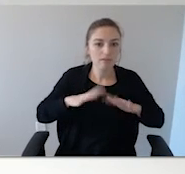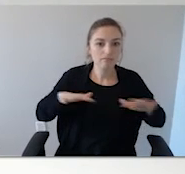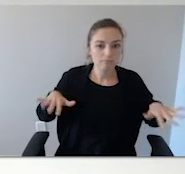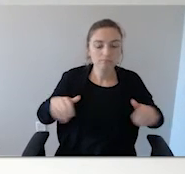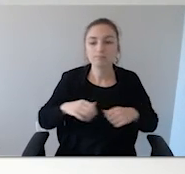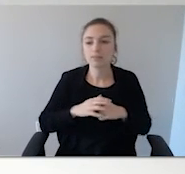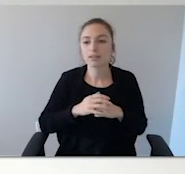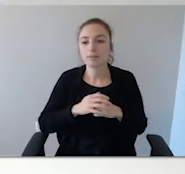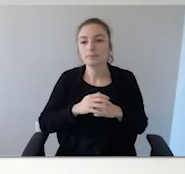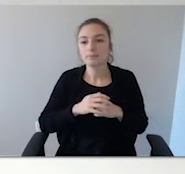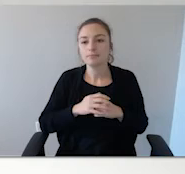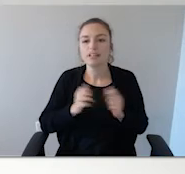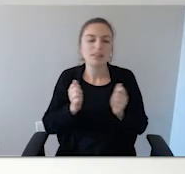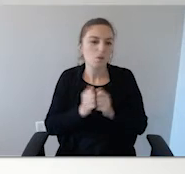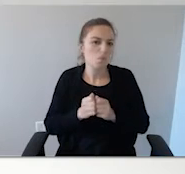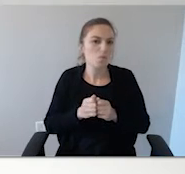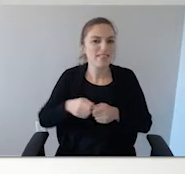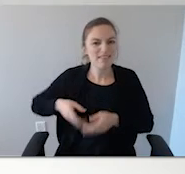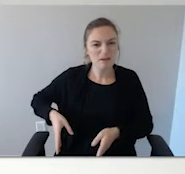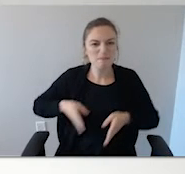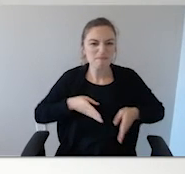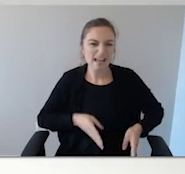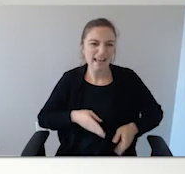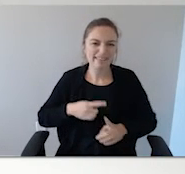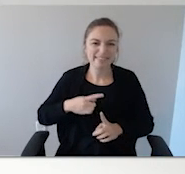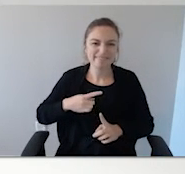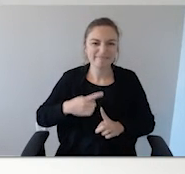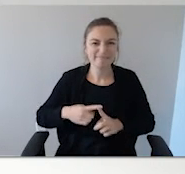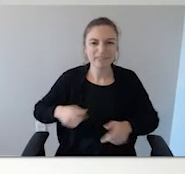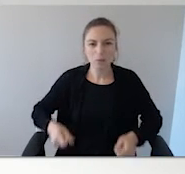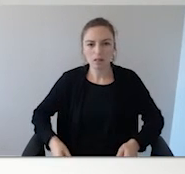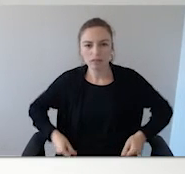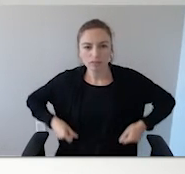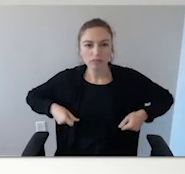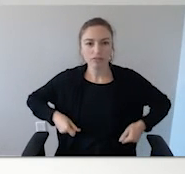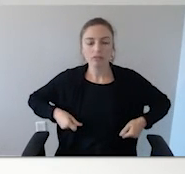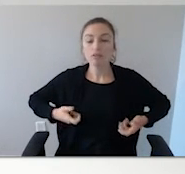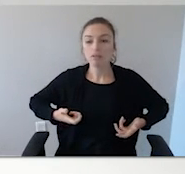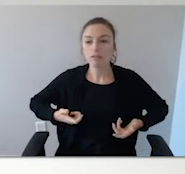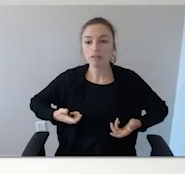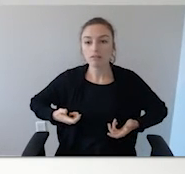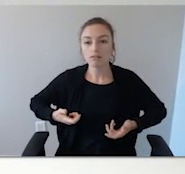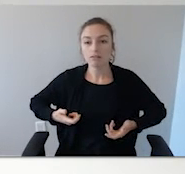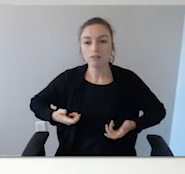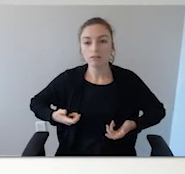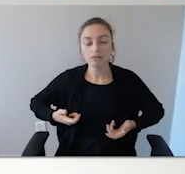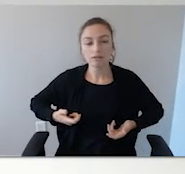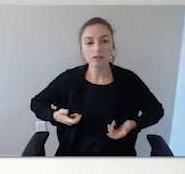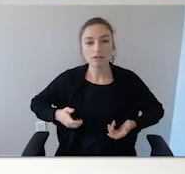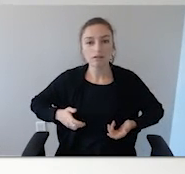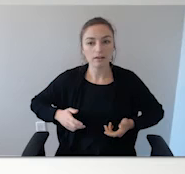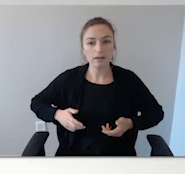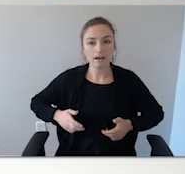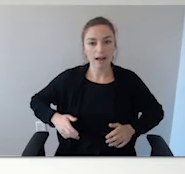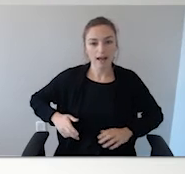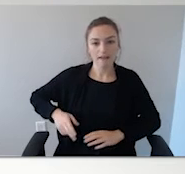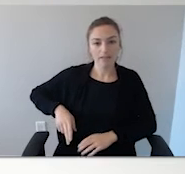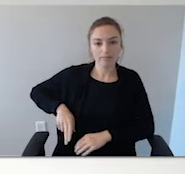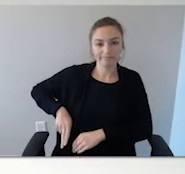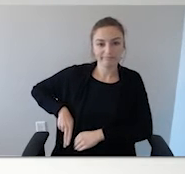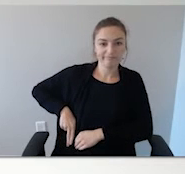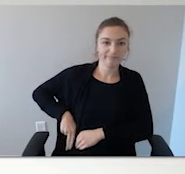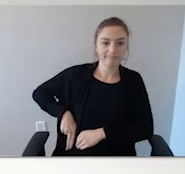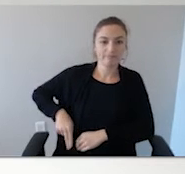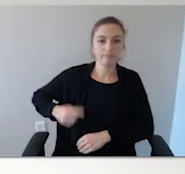And then with his pants, not much you can do there, but his pull-up or his underwear, whatever they wear, will take into consideration something in their